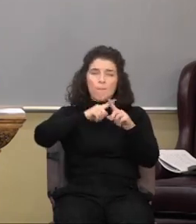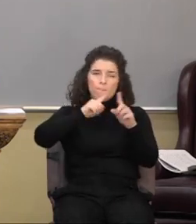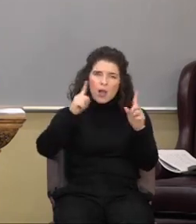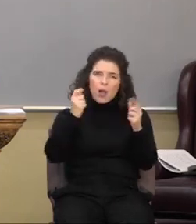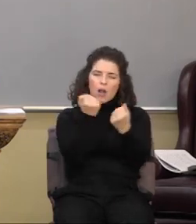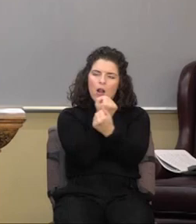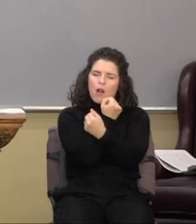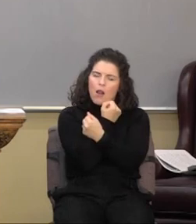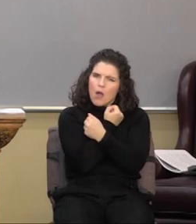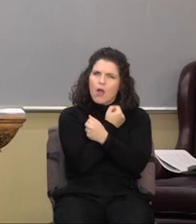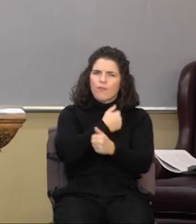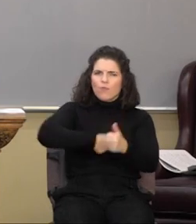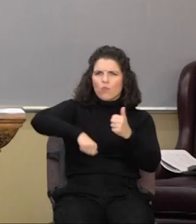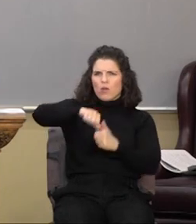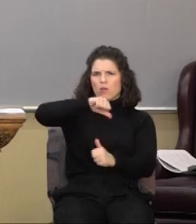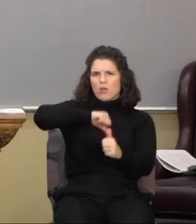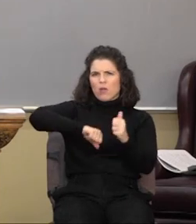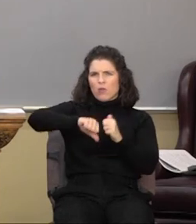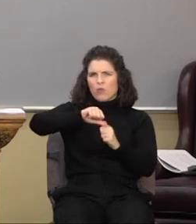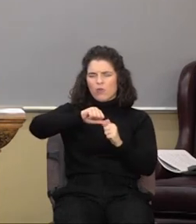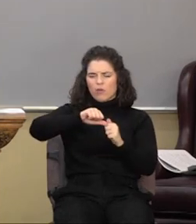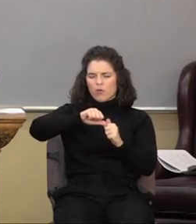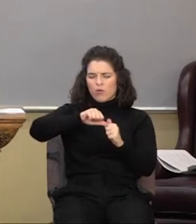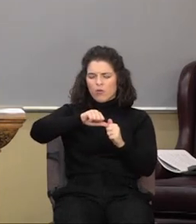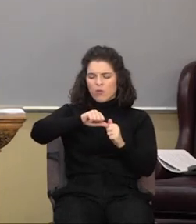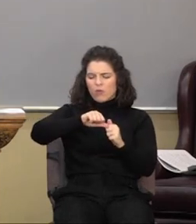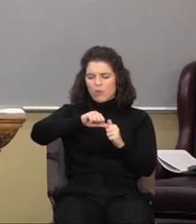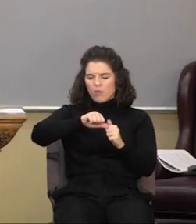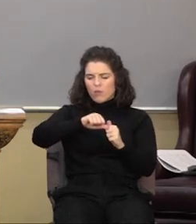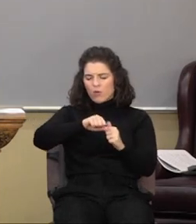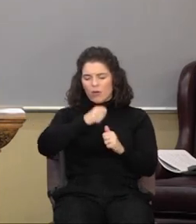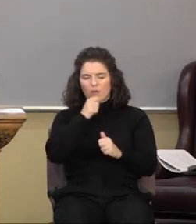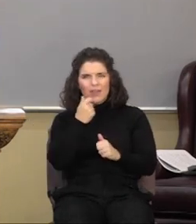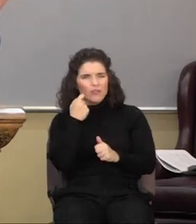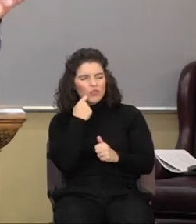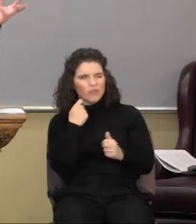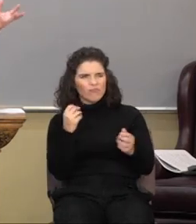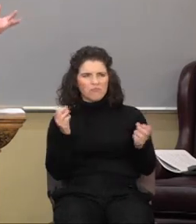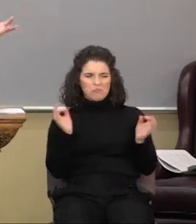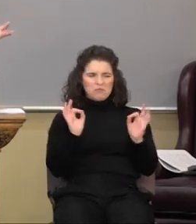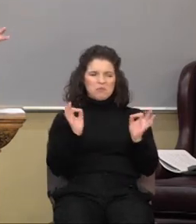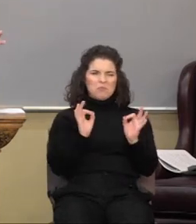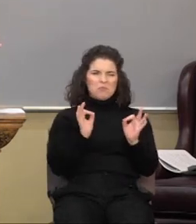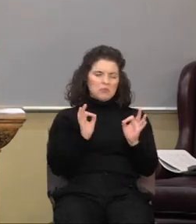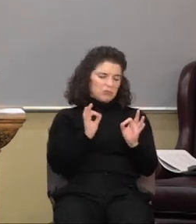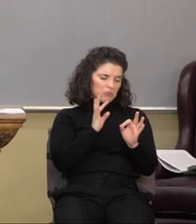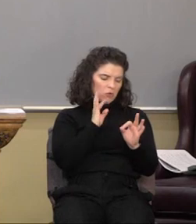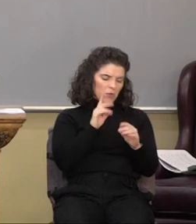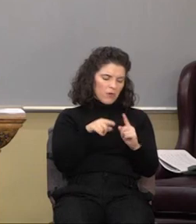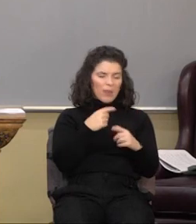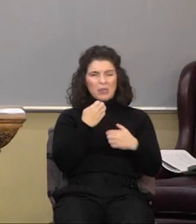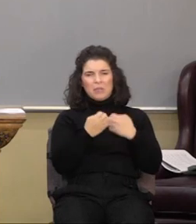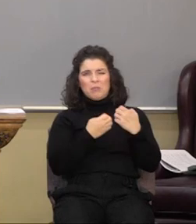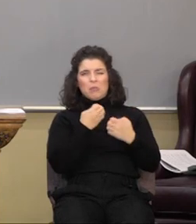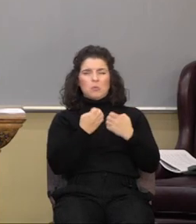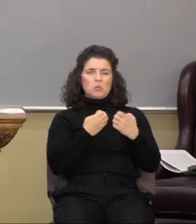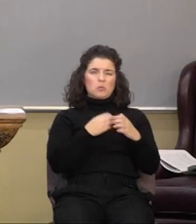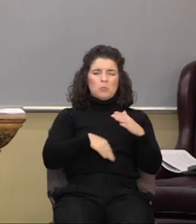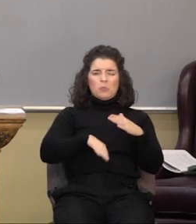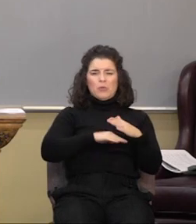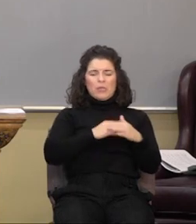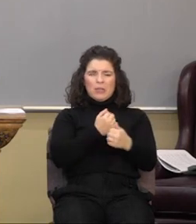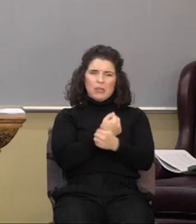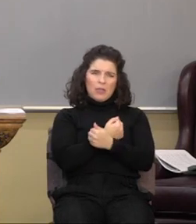one another. But we're not just flippantly talking about emotional-based love